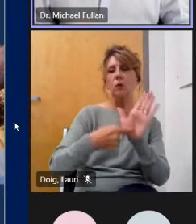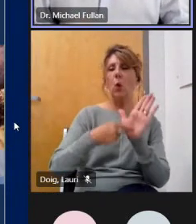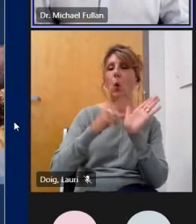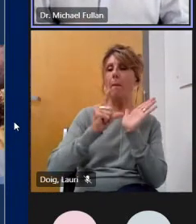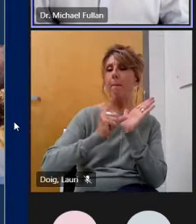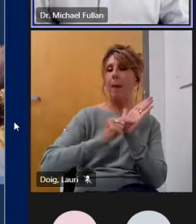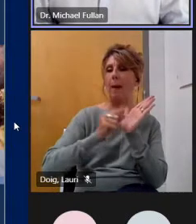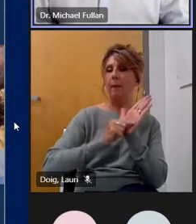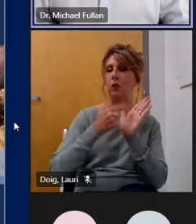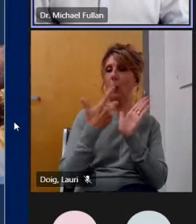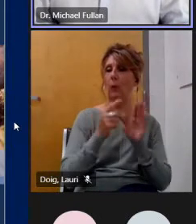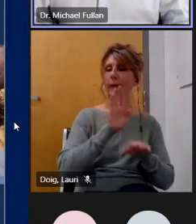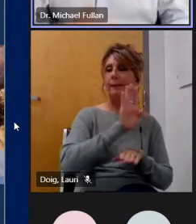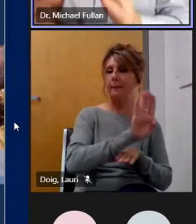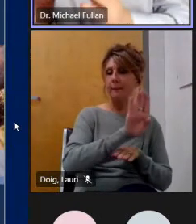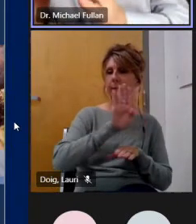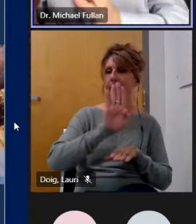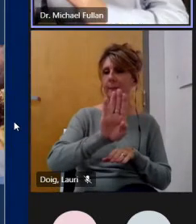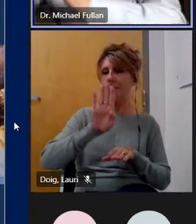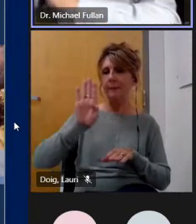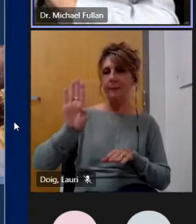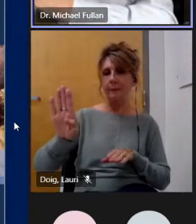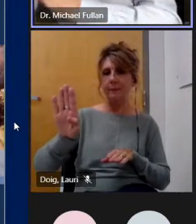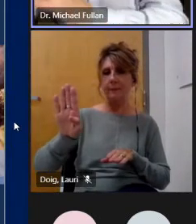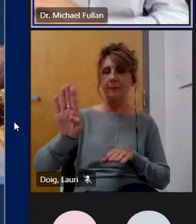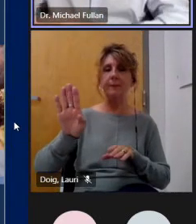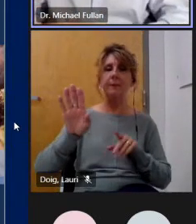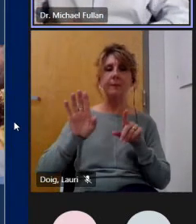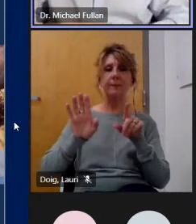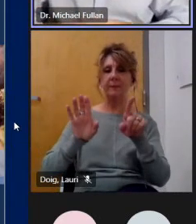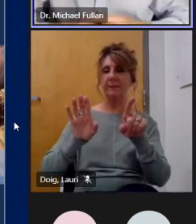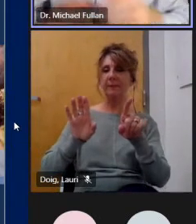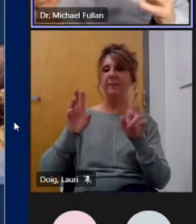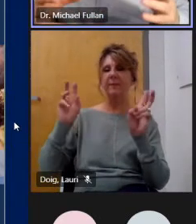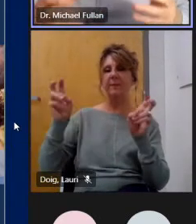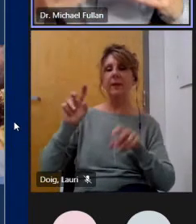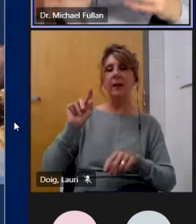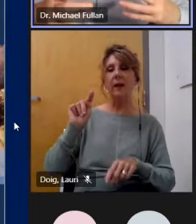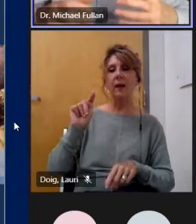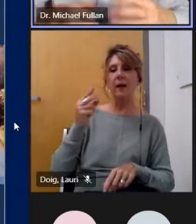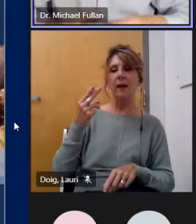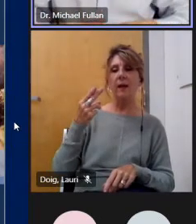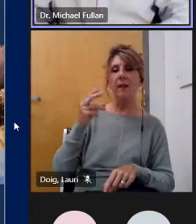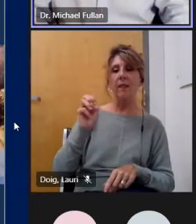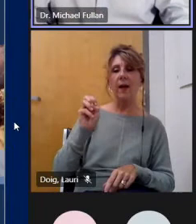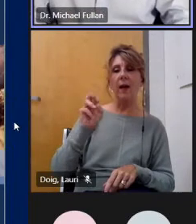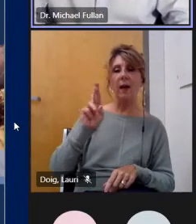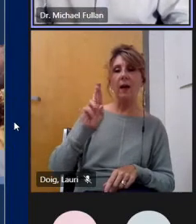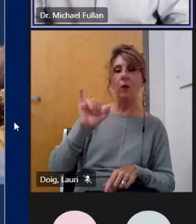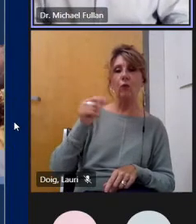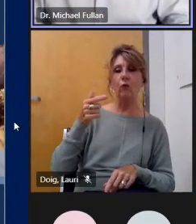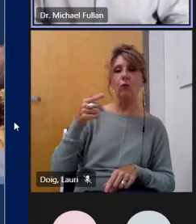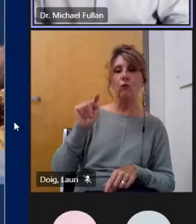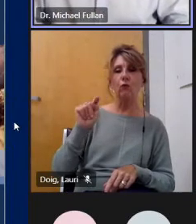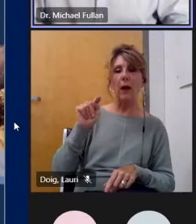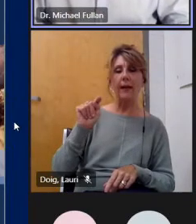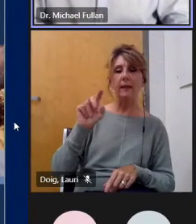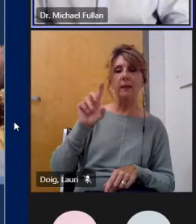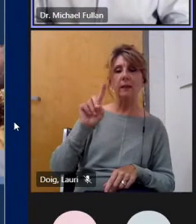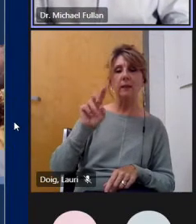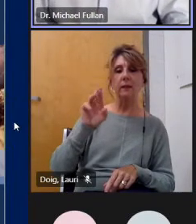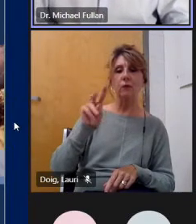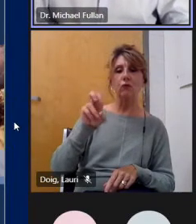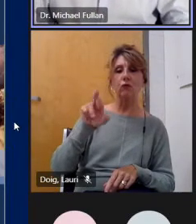chris referred to the right drivers which are going to come to actually near the end it's a it's a bigger report that i did on released it on